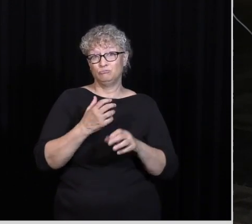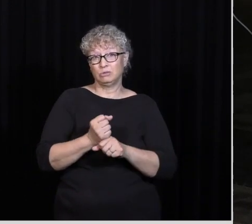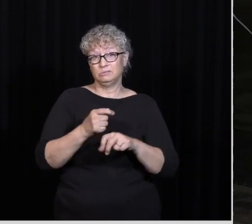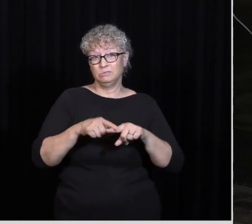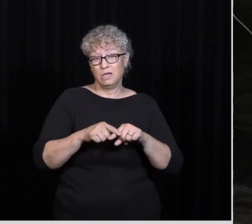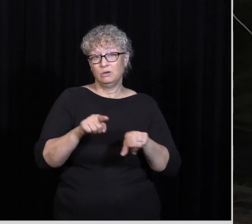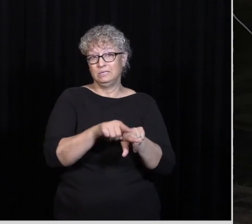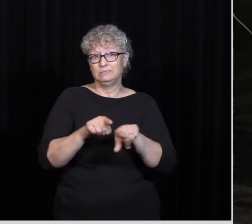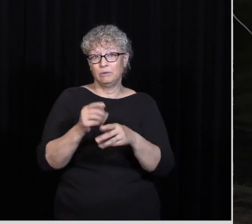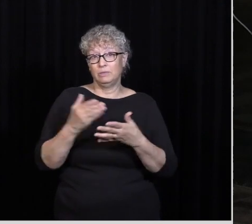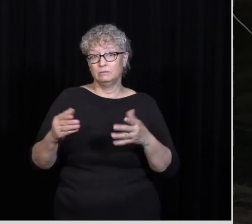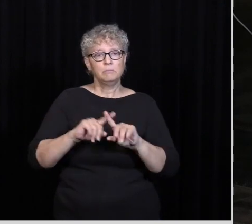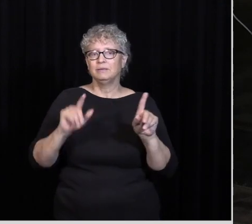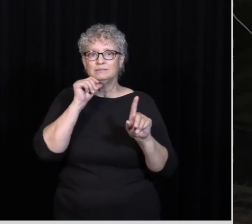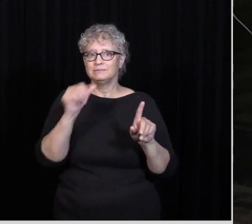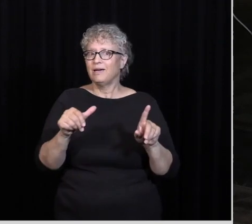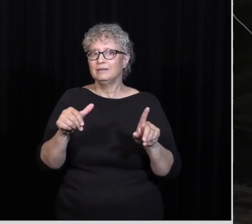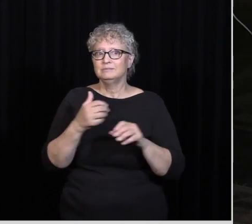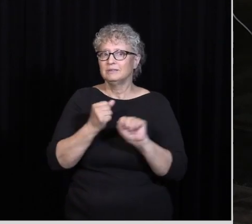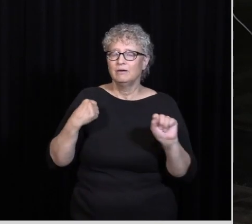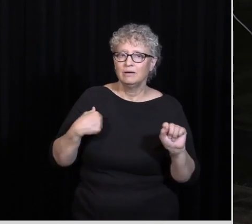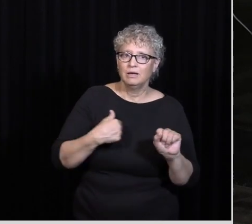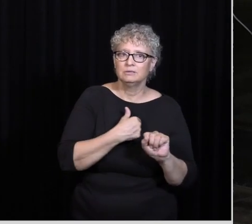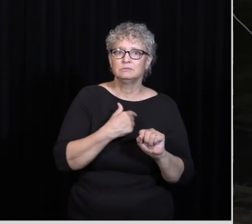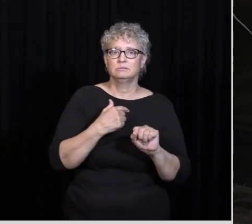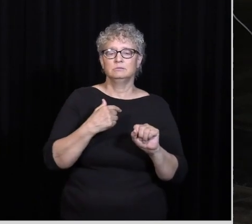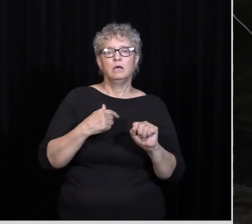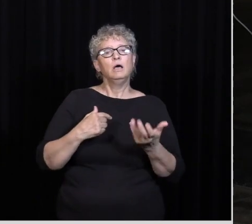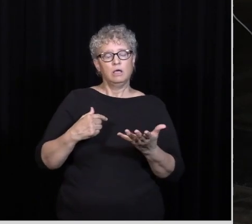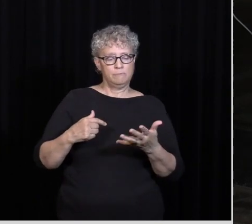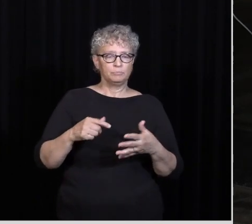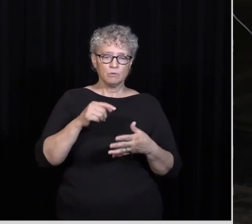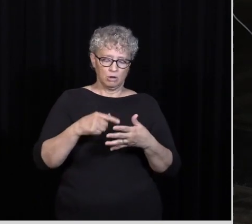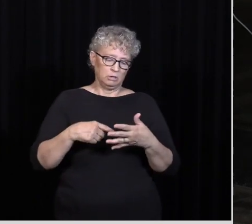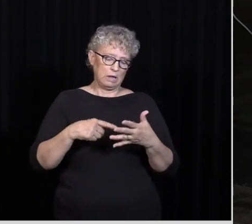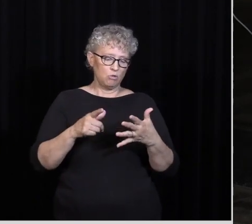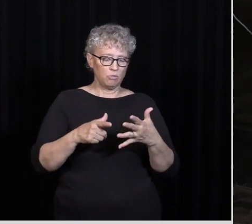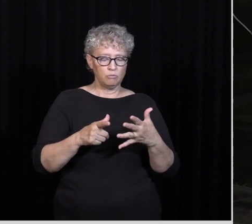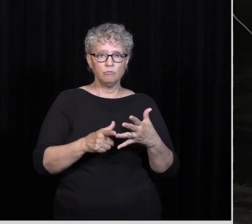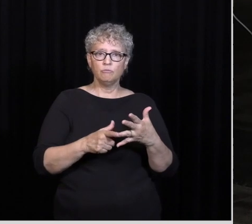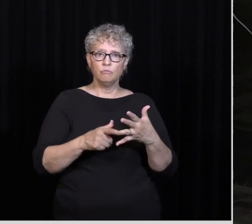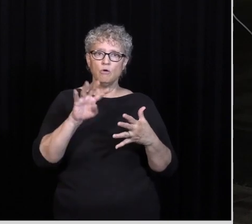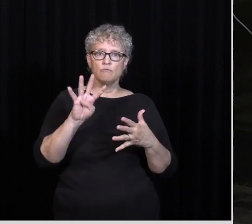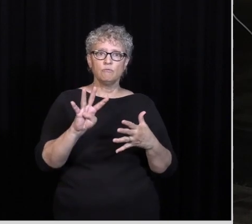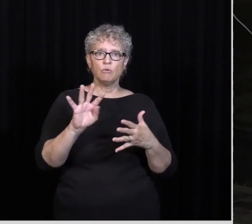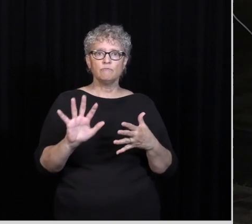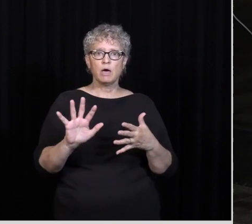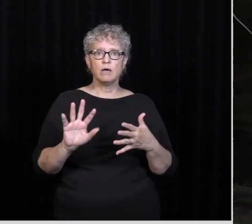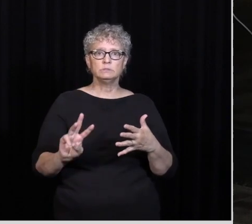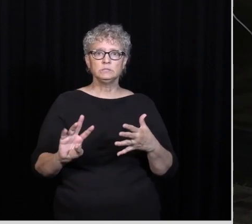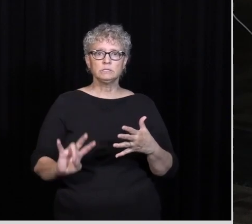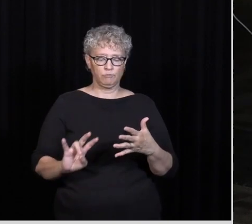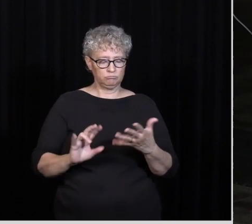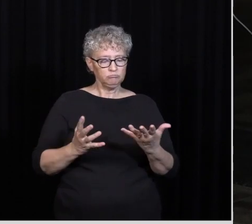get us To Christ Right Then the next four things Numbers four Five Six And seven I want you to really Hone in on these Because these are things That Paul did for